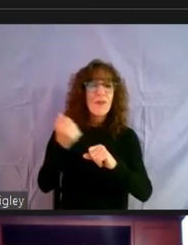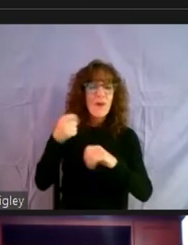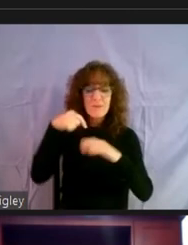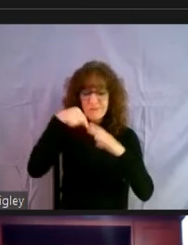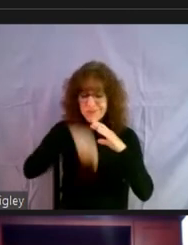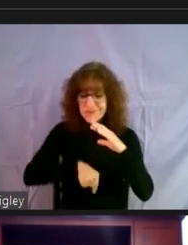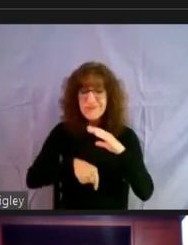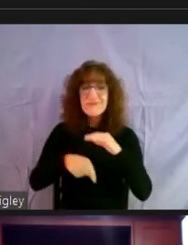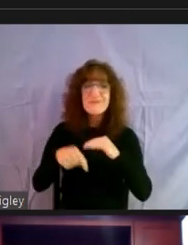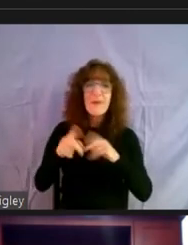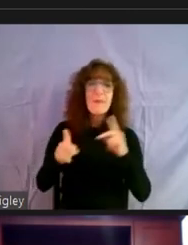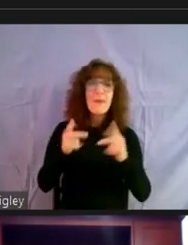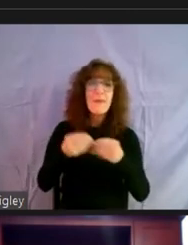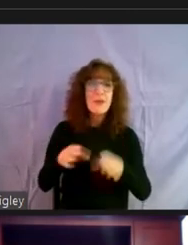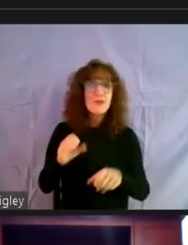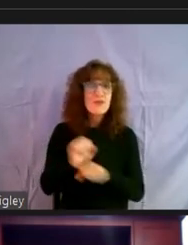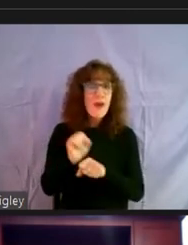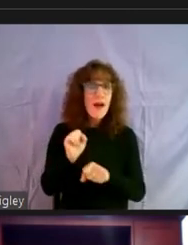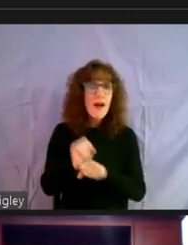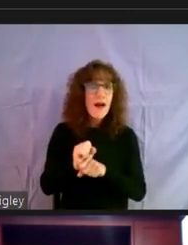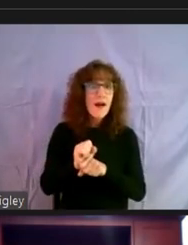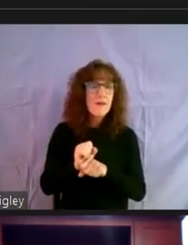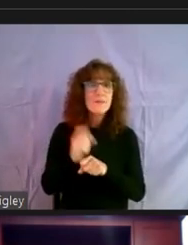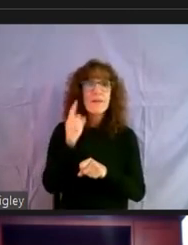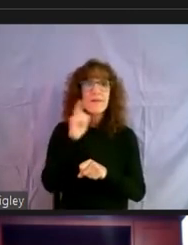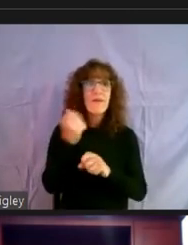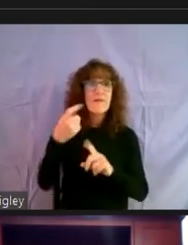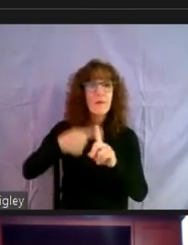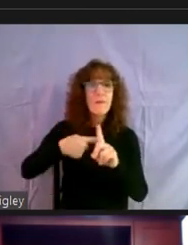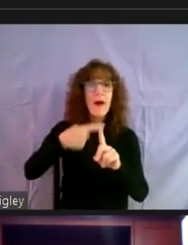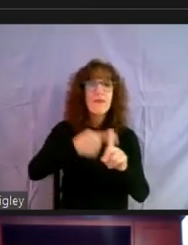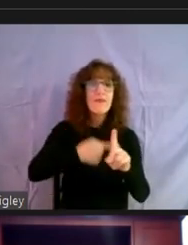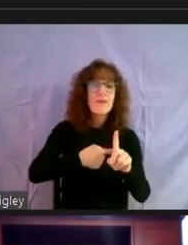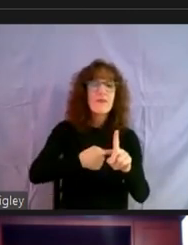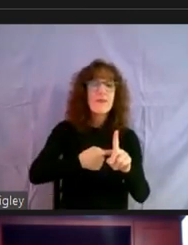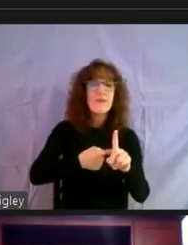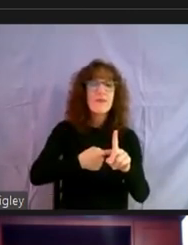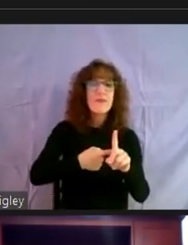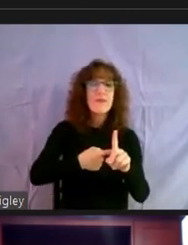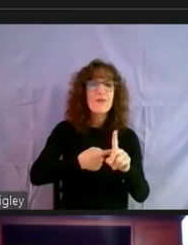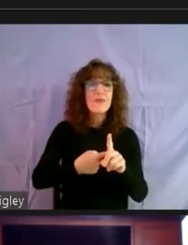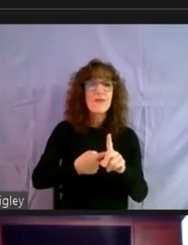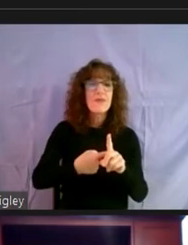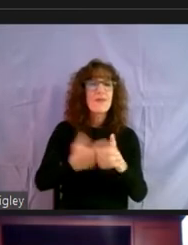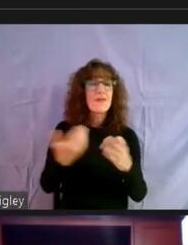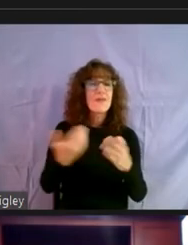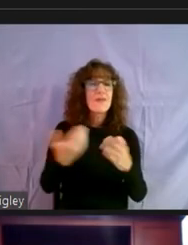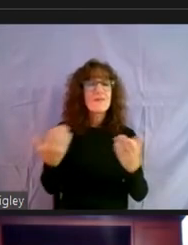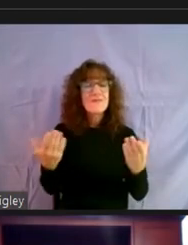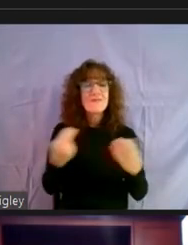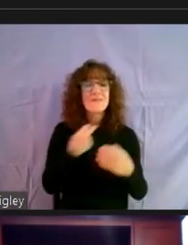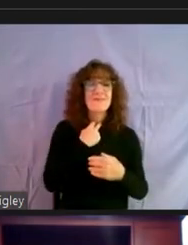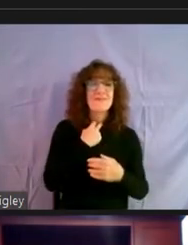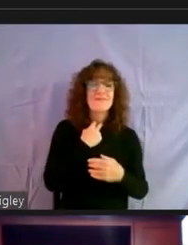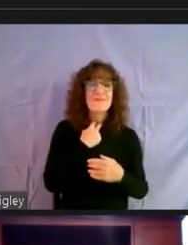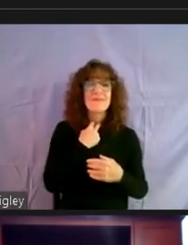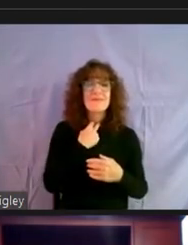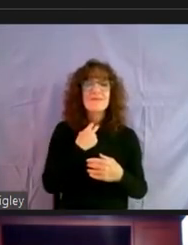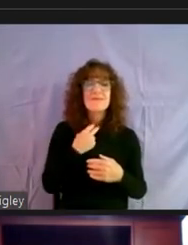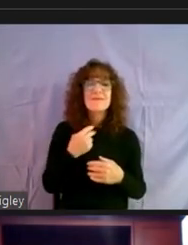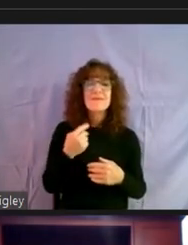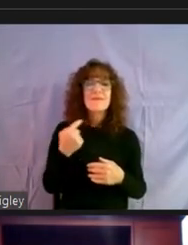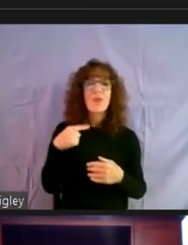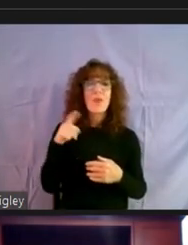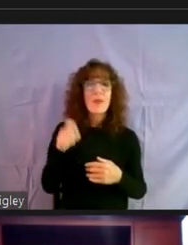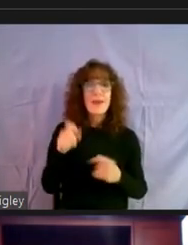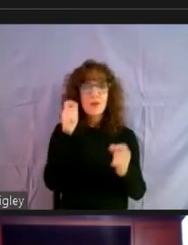people lose their jobs for, for even if it's a few months, um, and maybe longer. And I think that that's where, um, we got